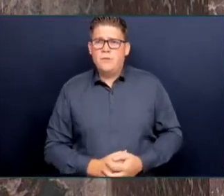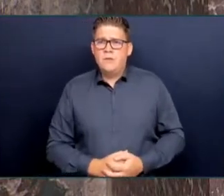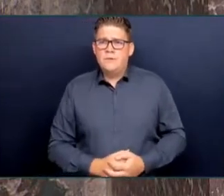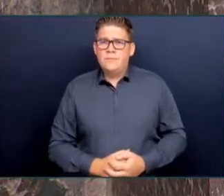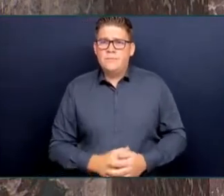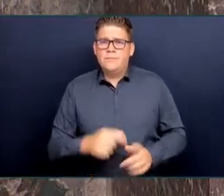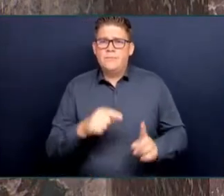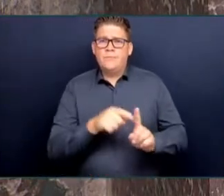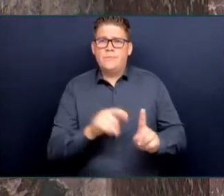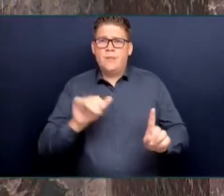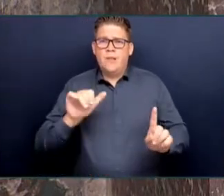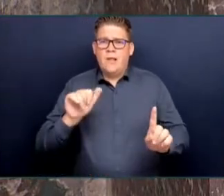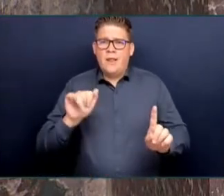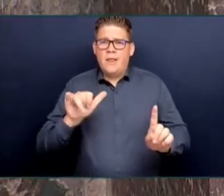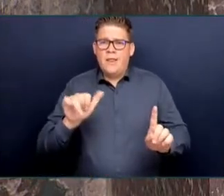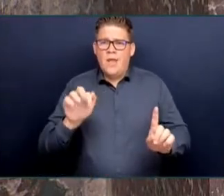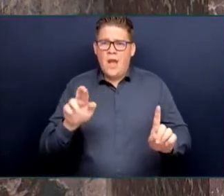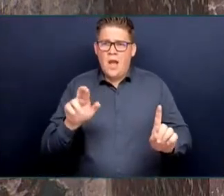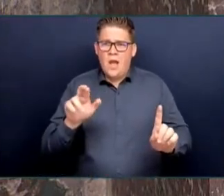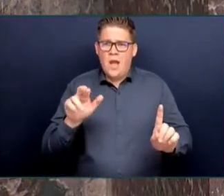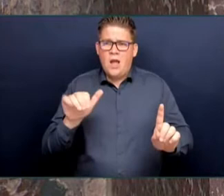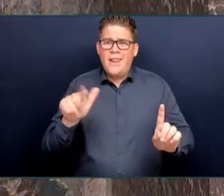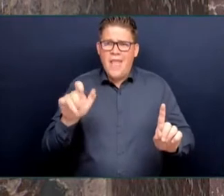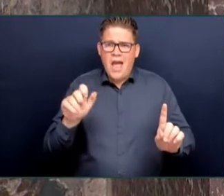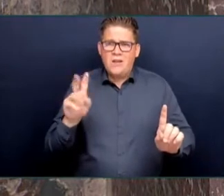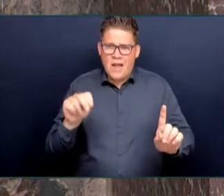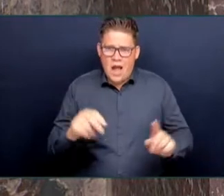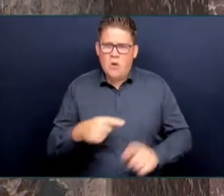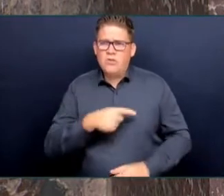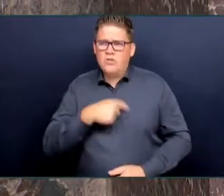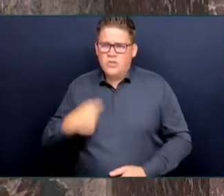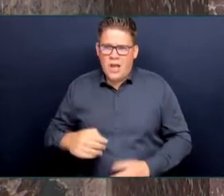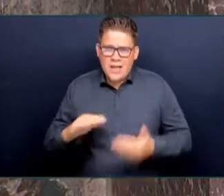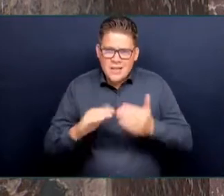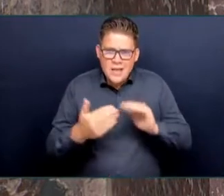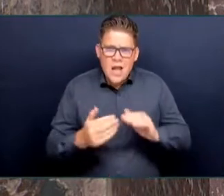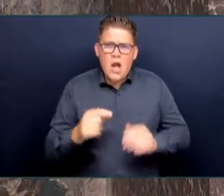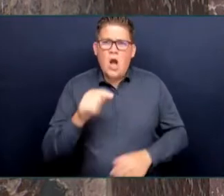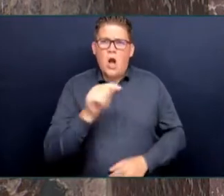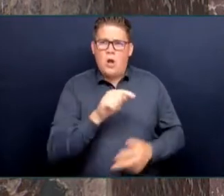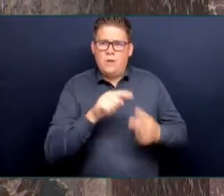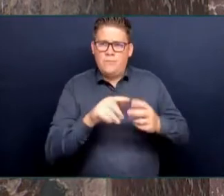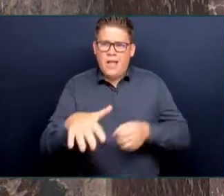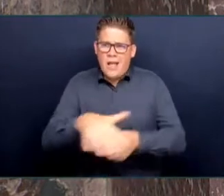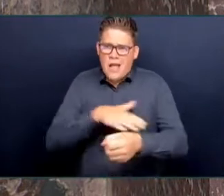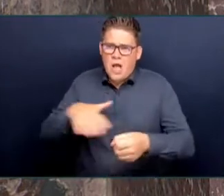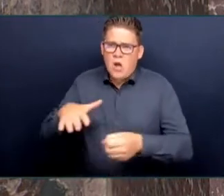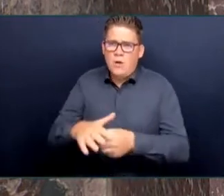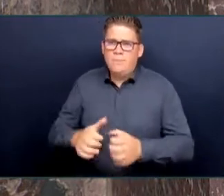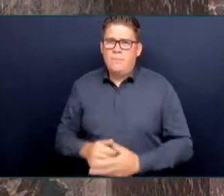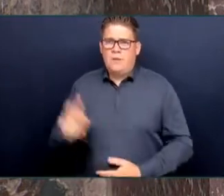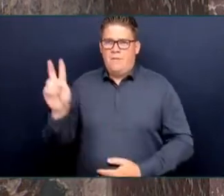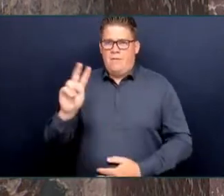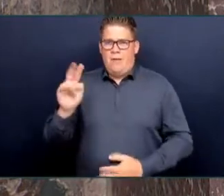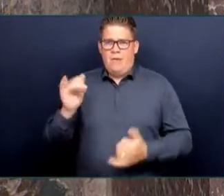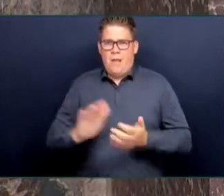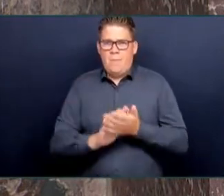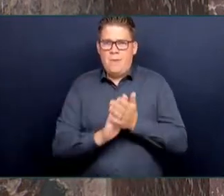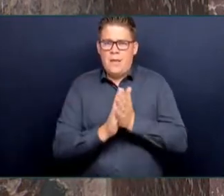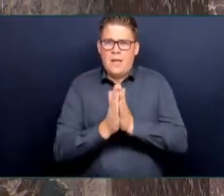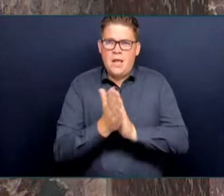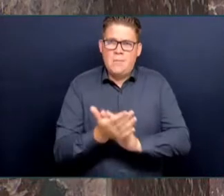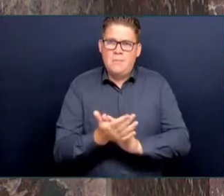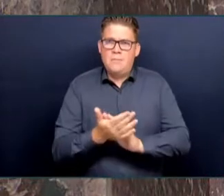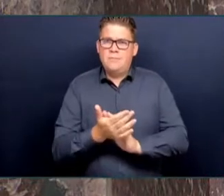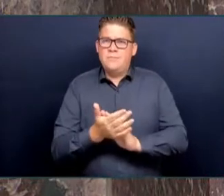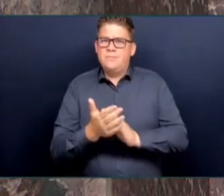NDP, Vancouver has become the anti-Asian hate crime capital of North America, fueled by false political narratives